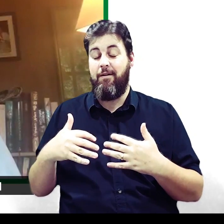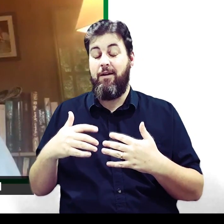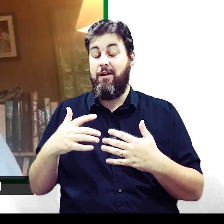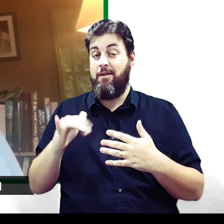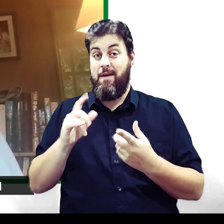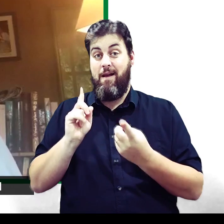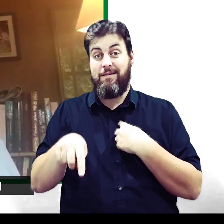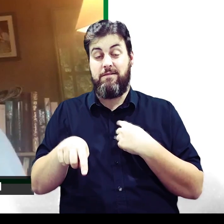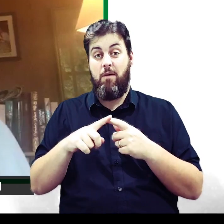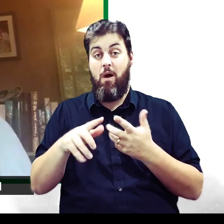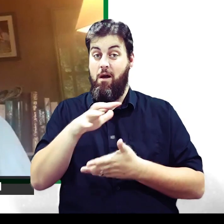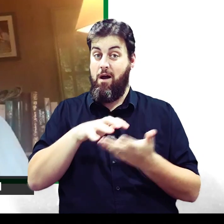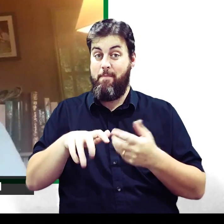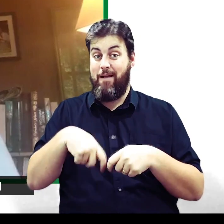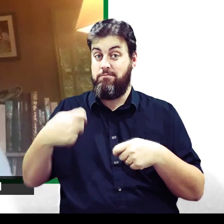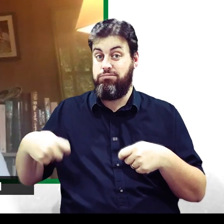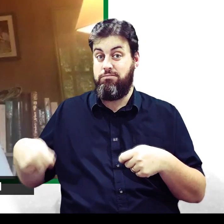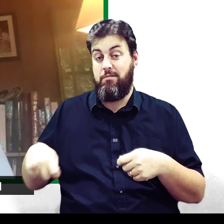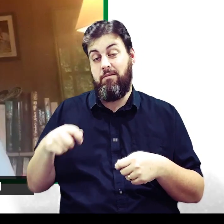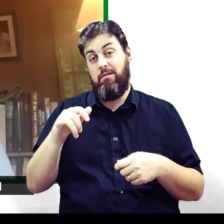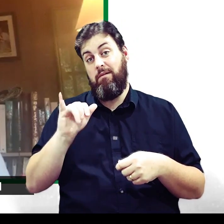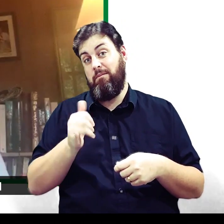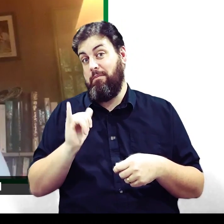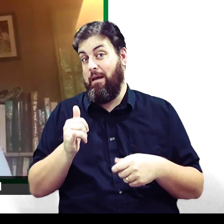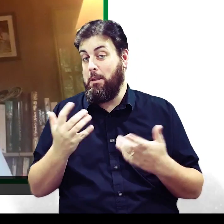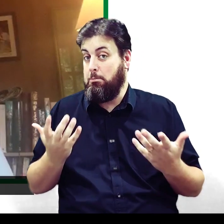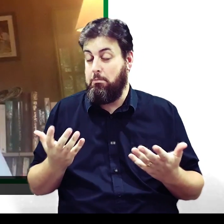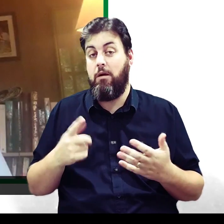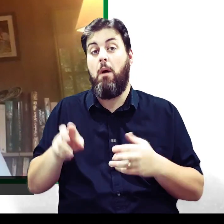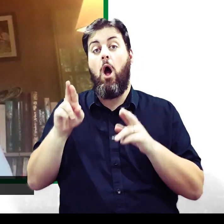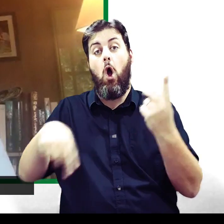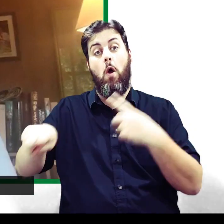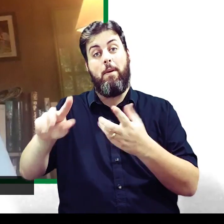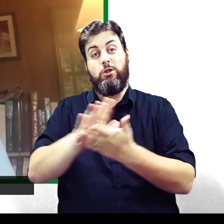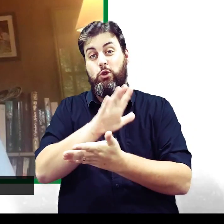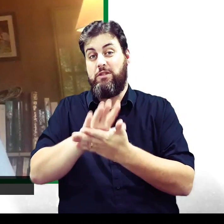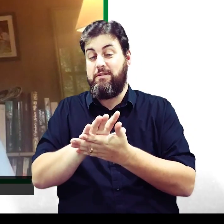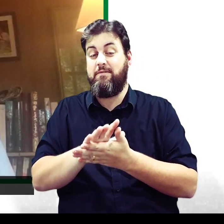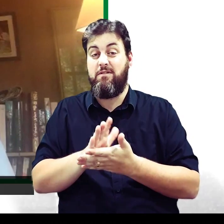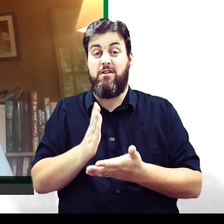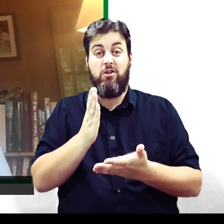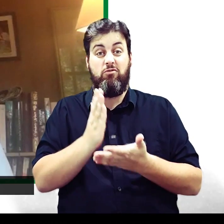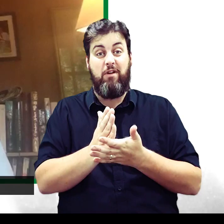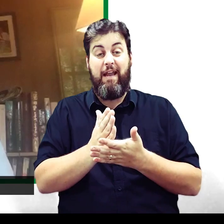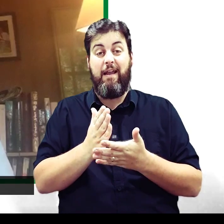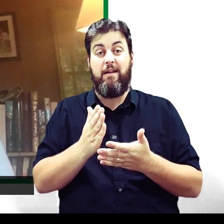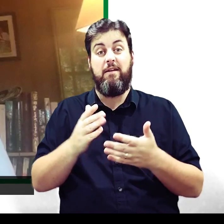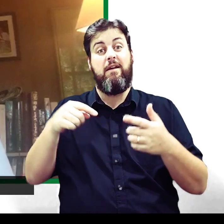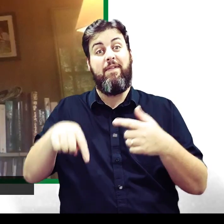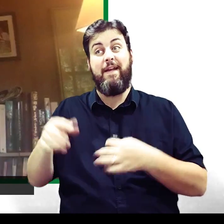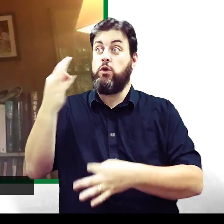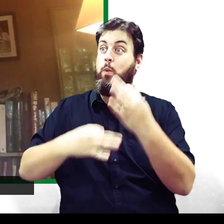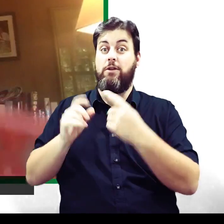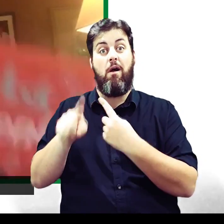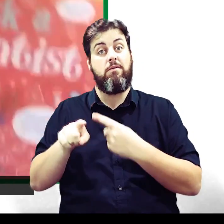questions. And I'm afraid I may have given rather, well, somewhat convoluted and tricky answers. But I hope they enjoyed it. Basically, all this